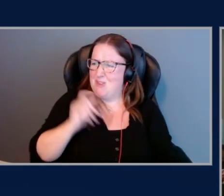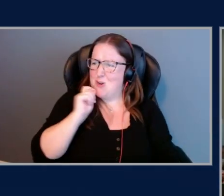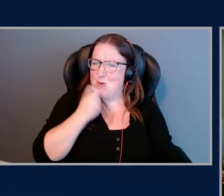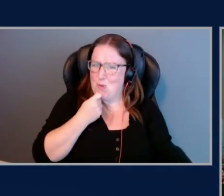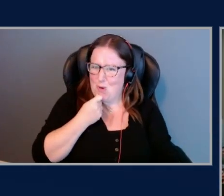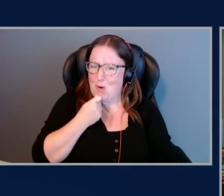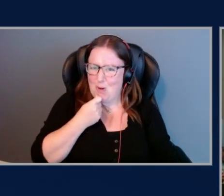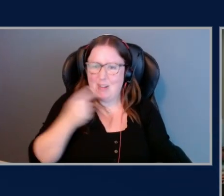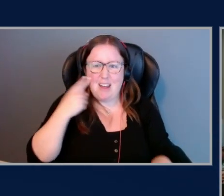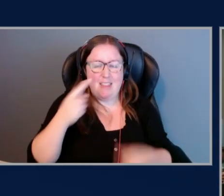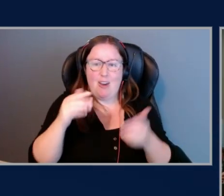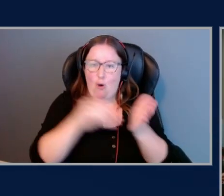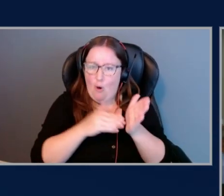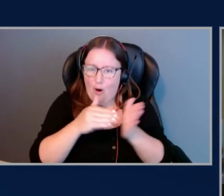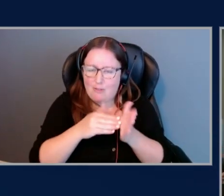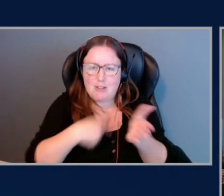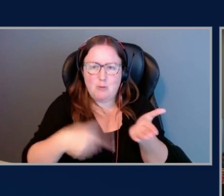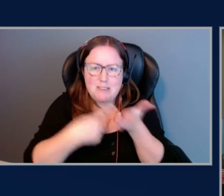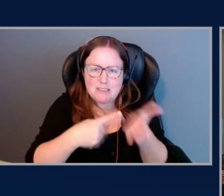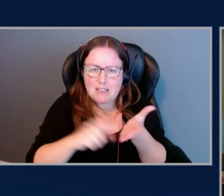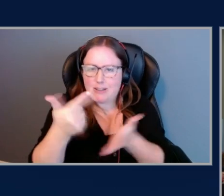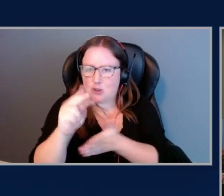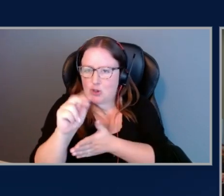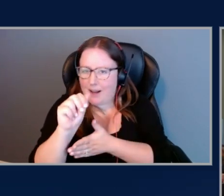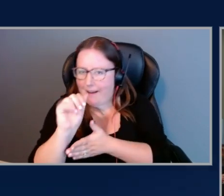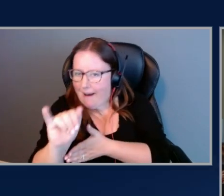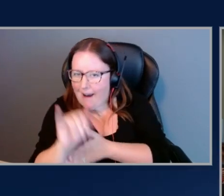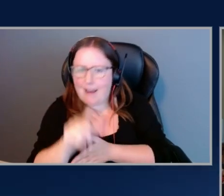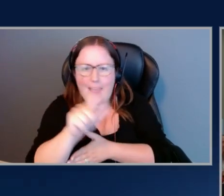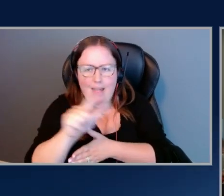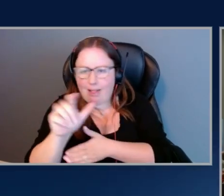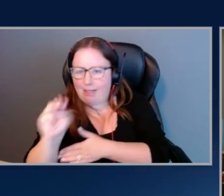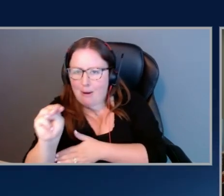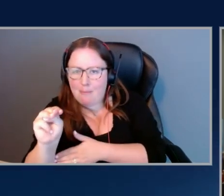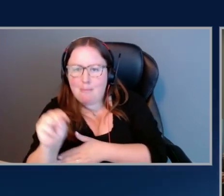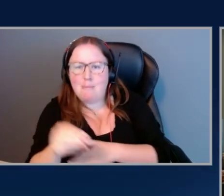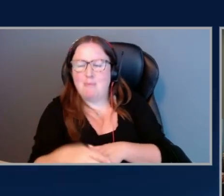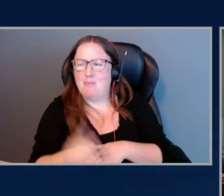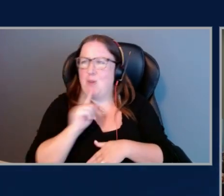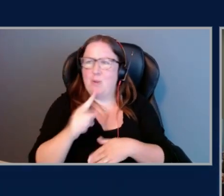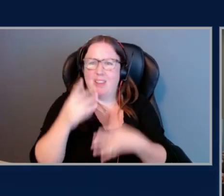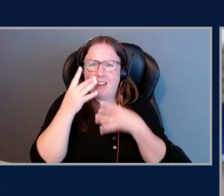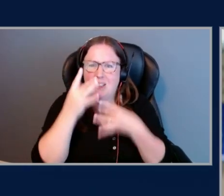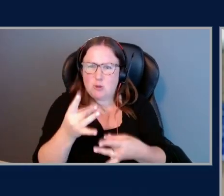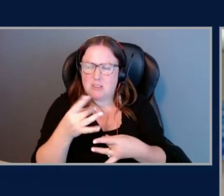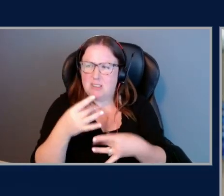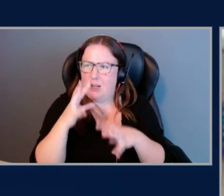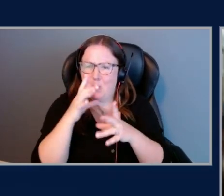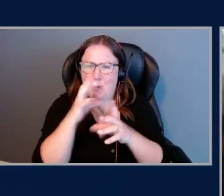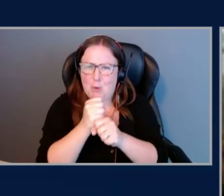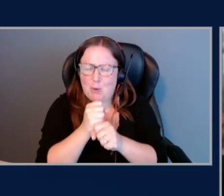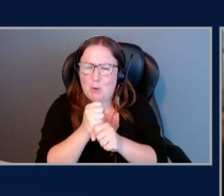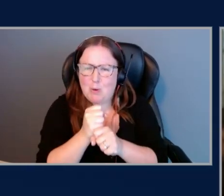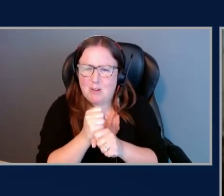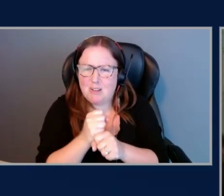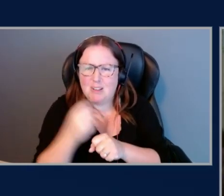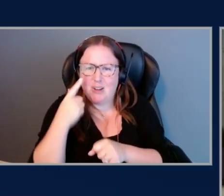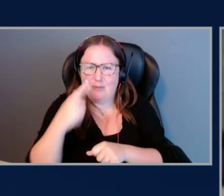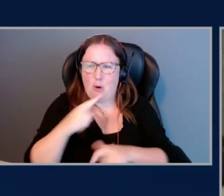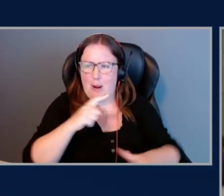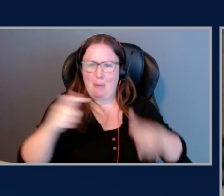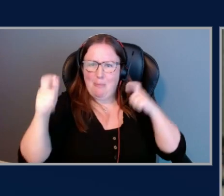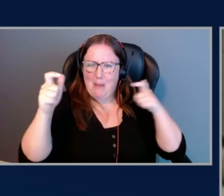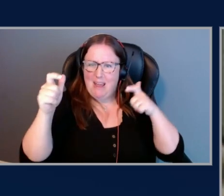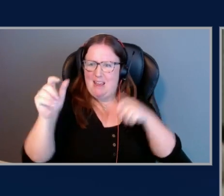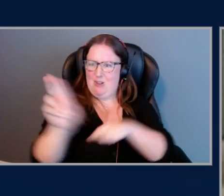think a lot of times we talk about generative AI and these LLMs and how interesting they are in a larger use case sense, but